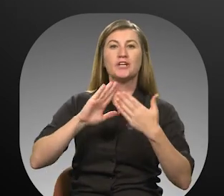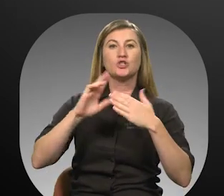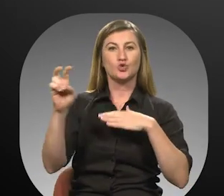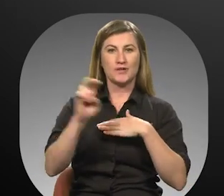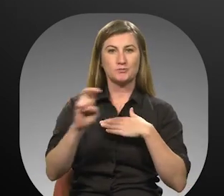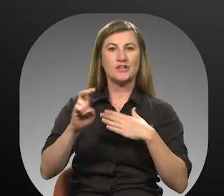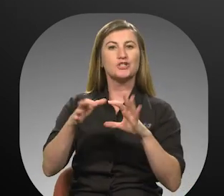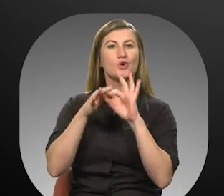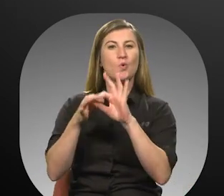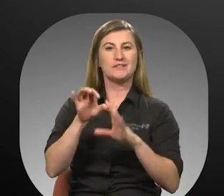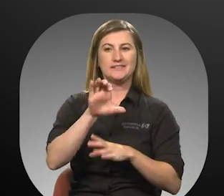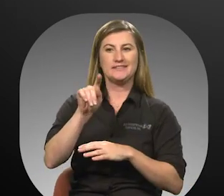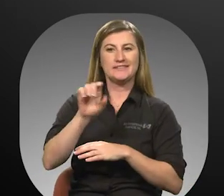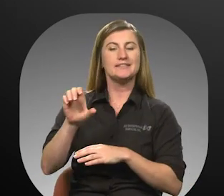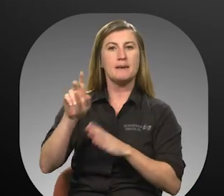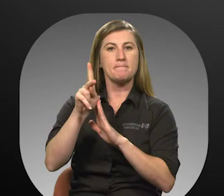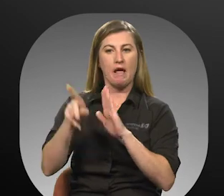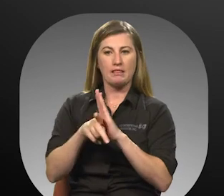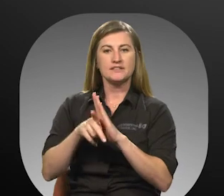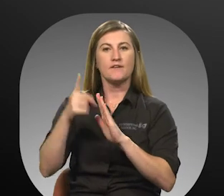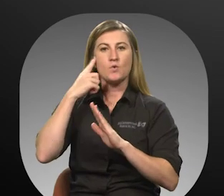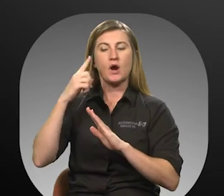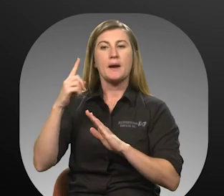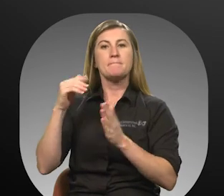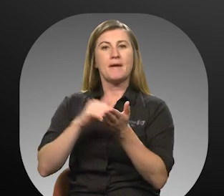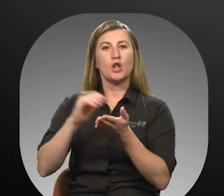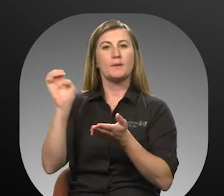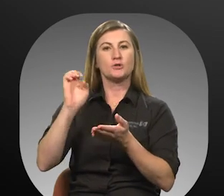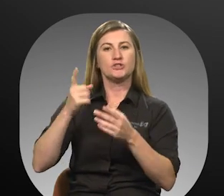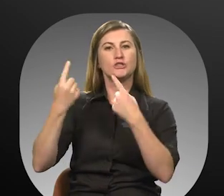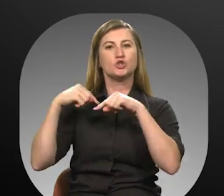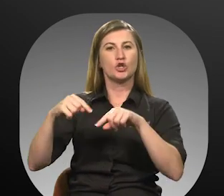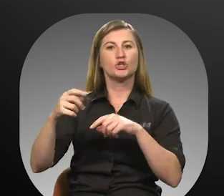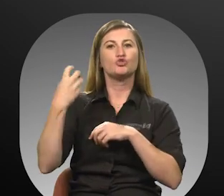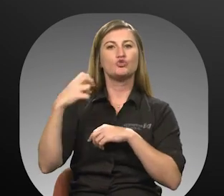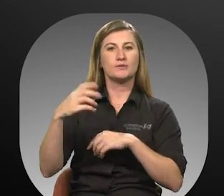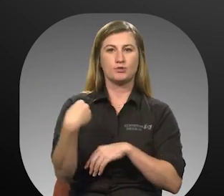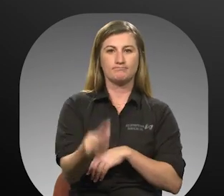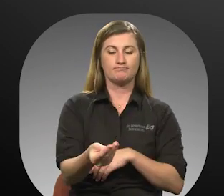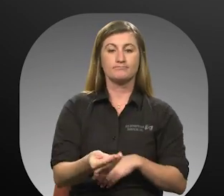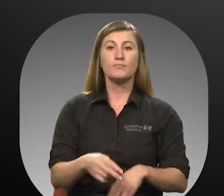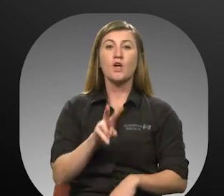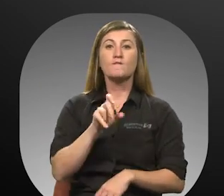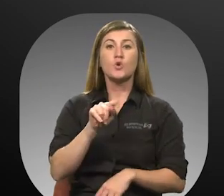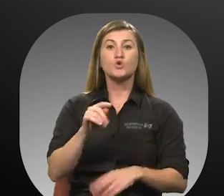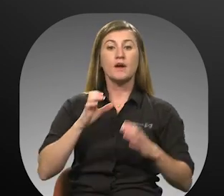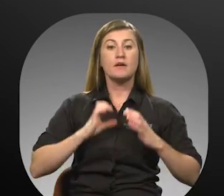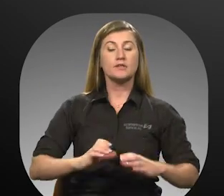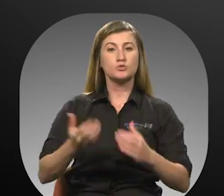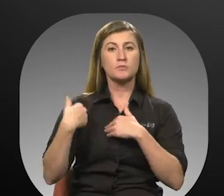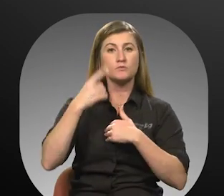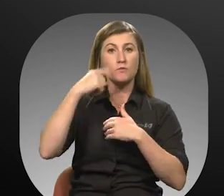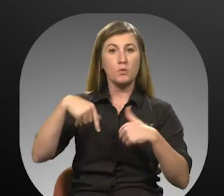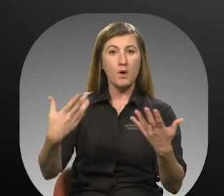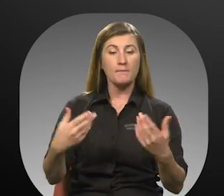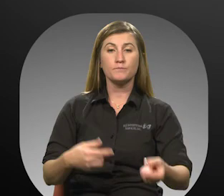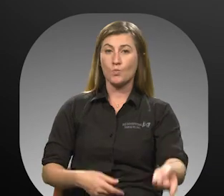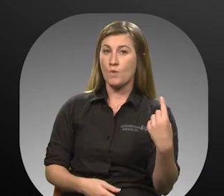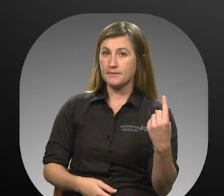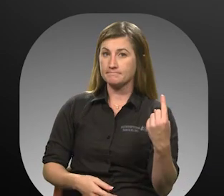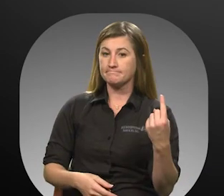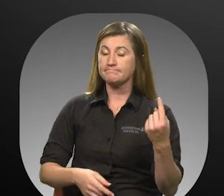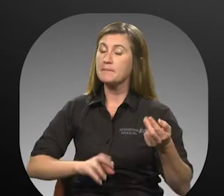policy on medical emergency during transport Votran customers are responsible for 1.